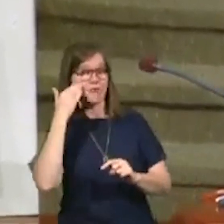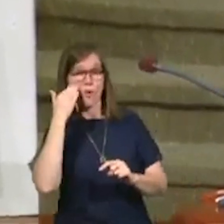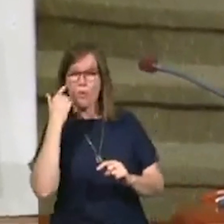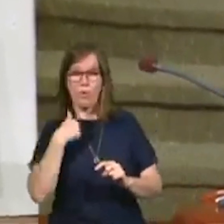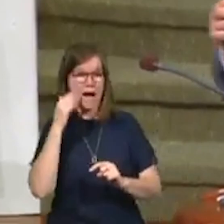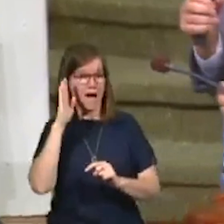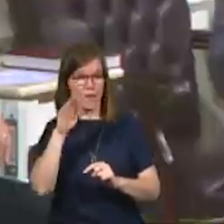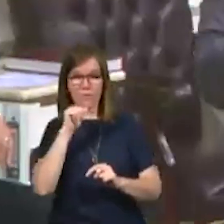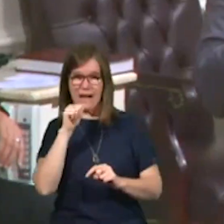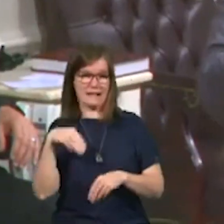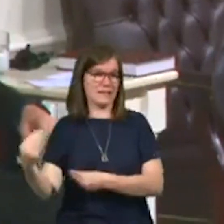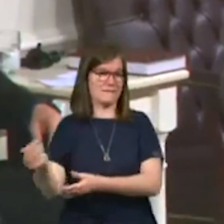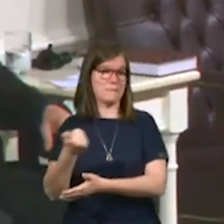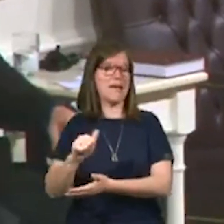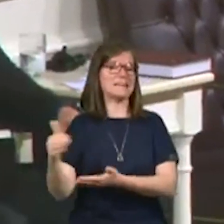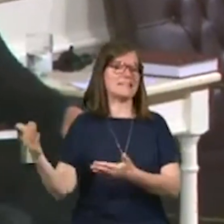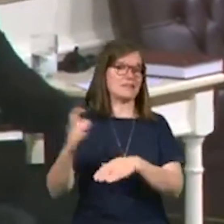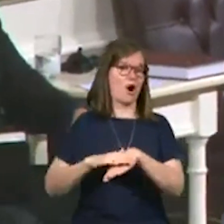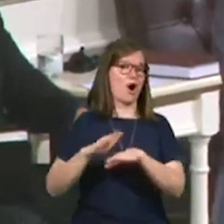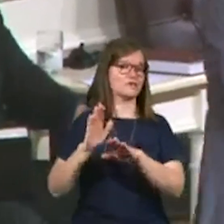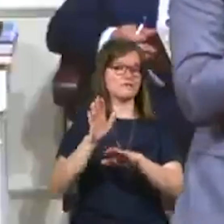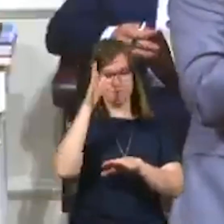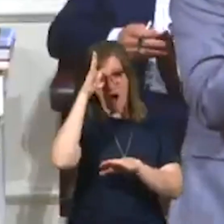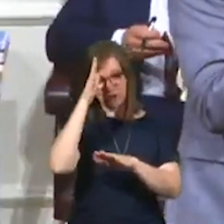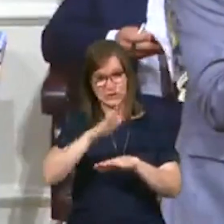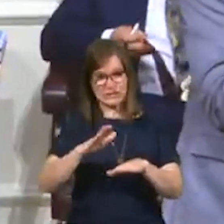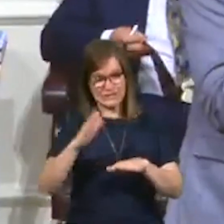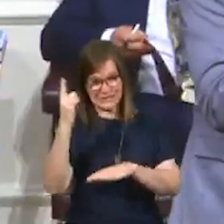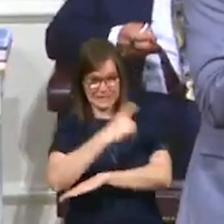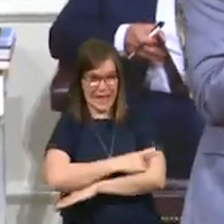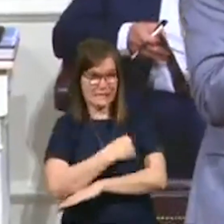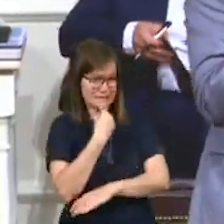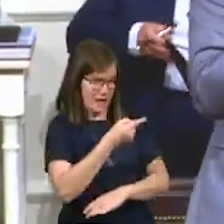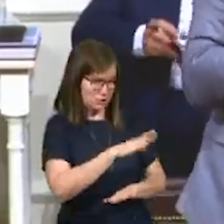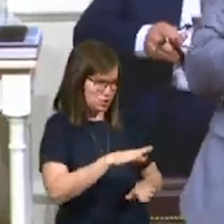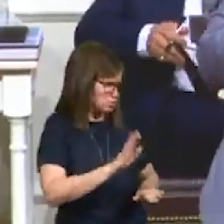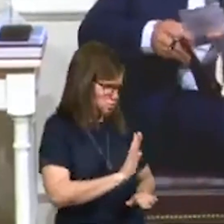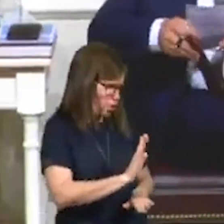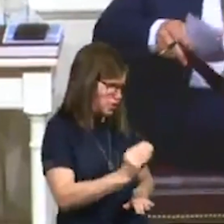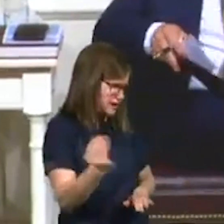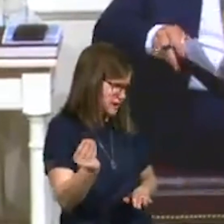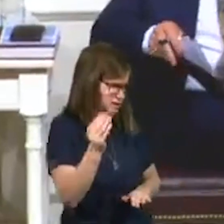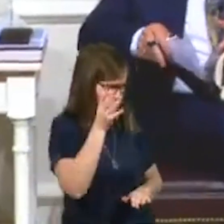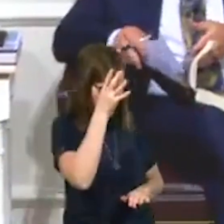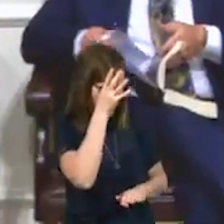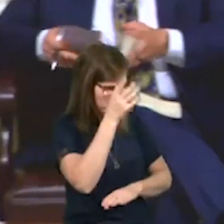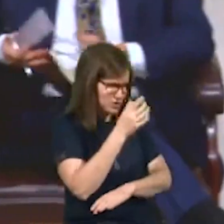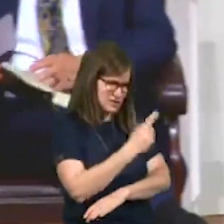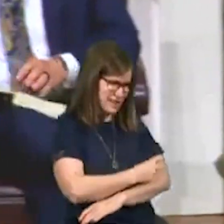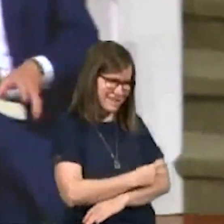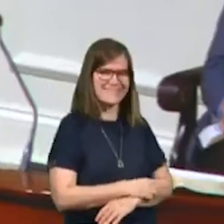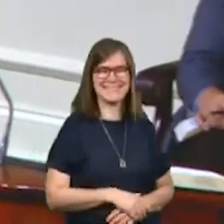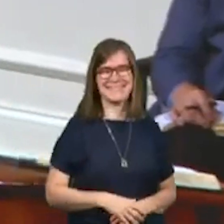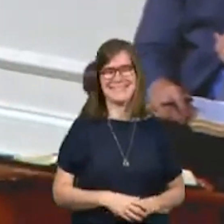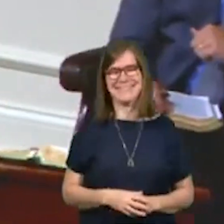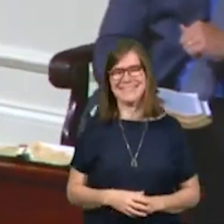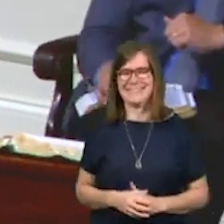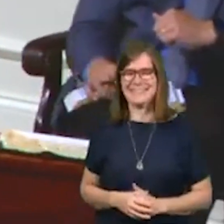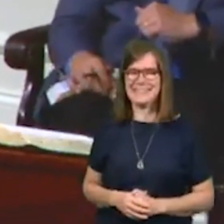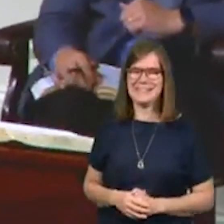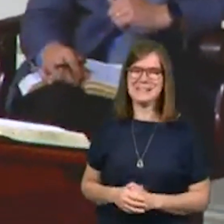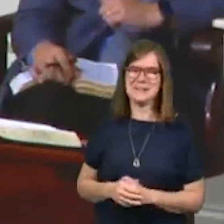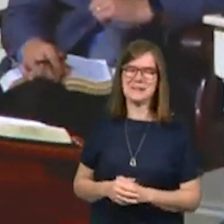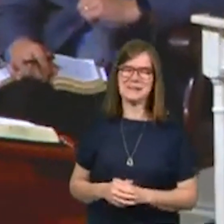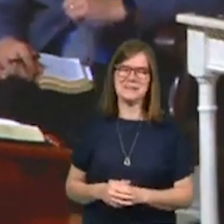going to give him anything on Father's Day, and I'm going to encourage his children to not do it either, but regardless, I'll tell him, give that money to missions, but regardless, listen,